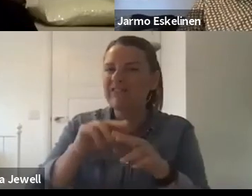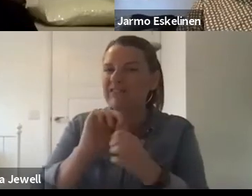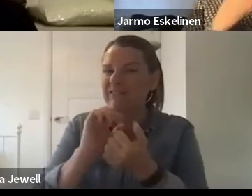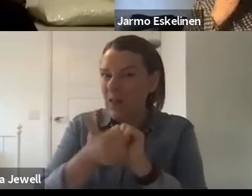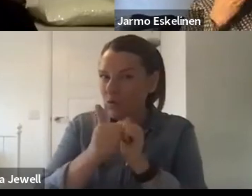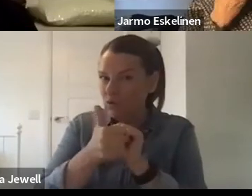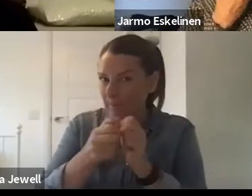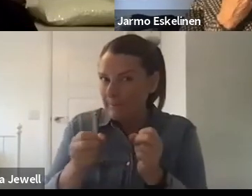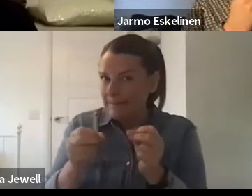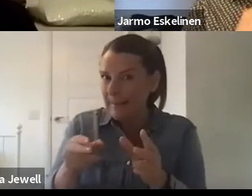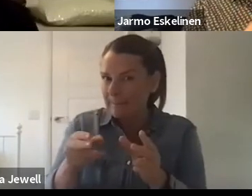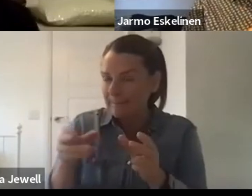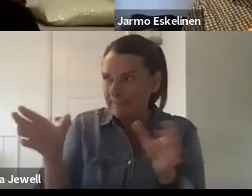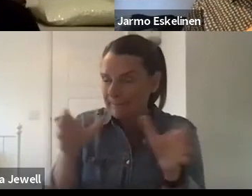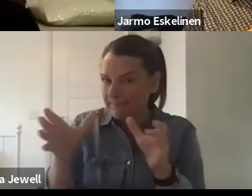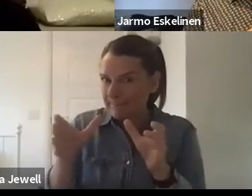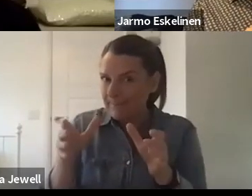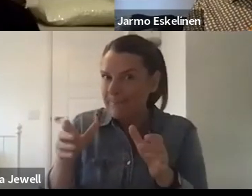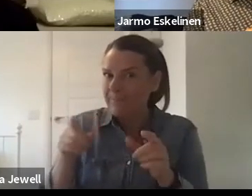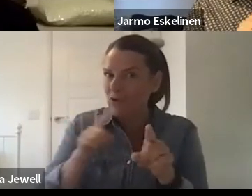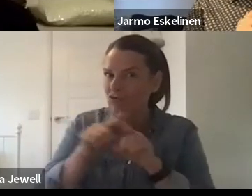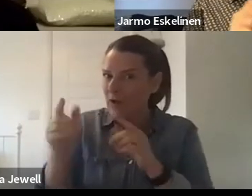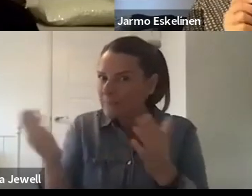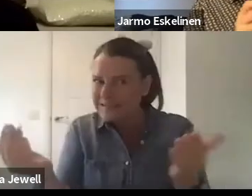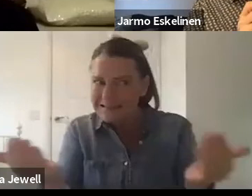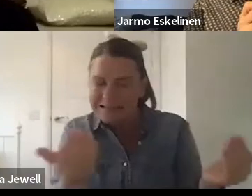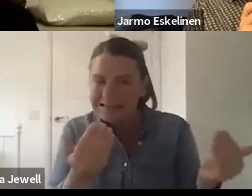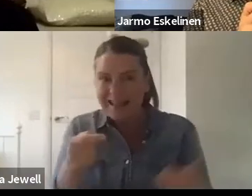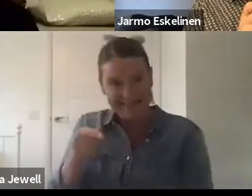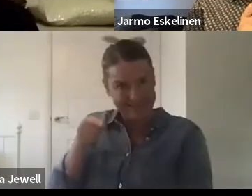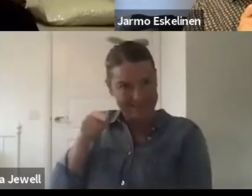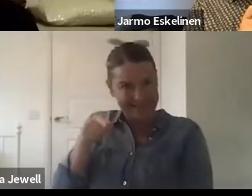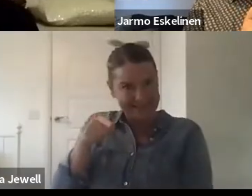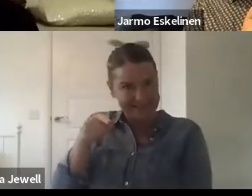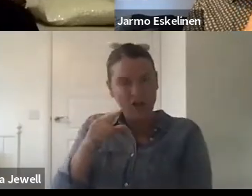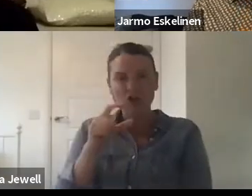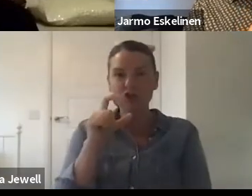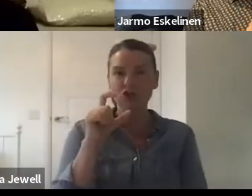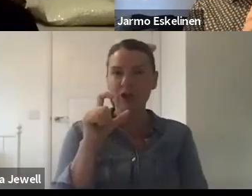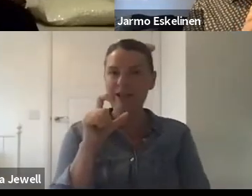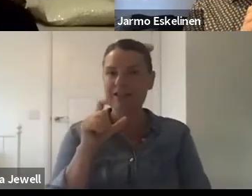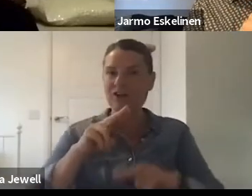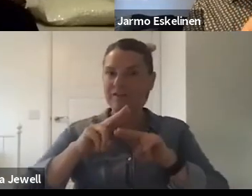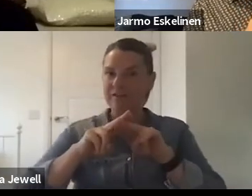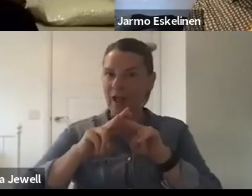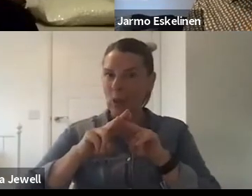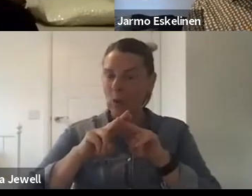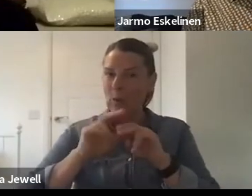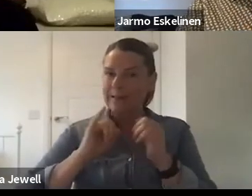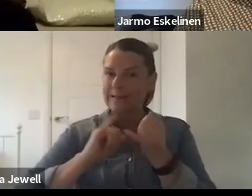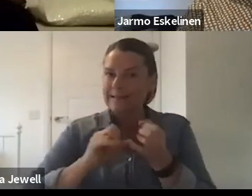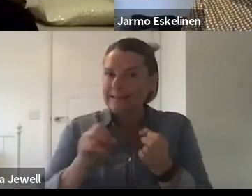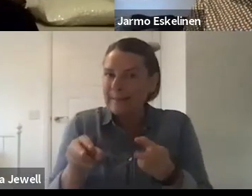of types of these schemes over the years, but this one that we're going to have in the next month or so is going to be targeted